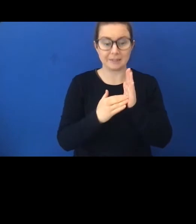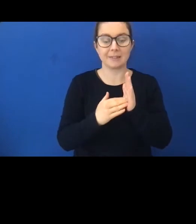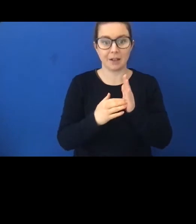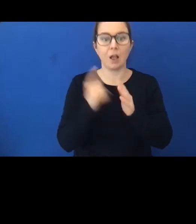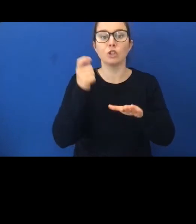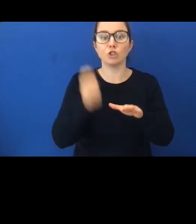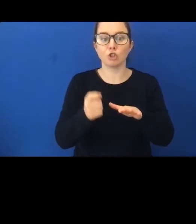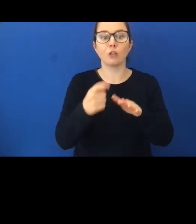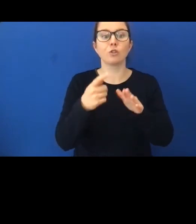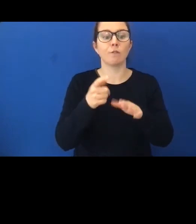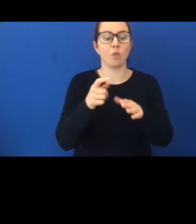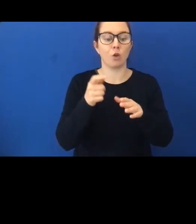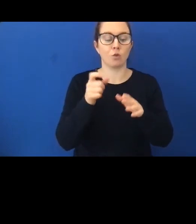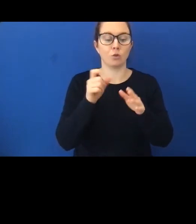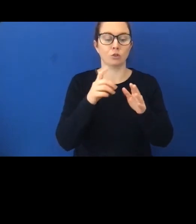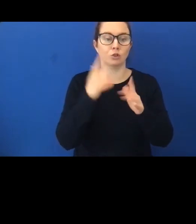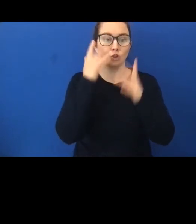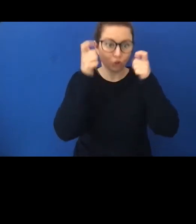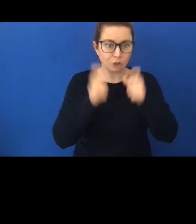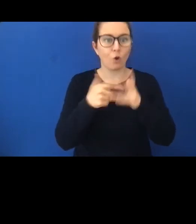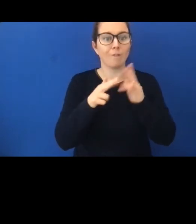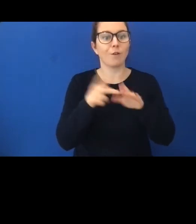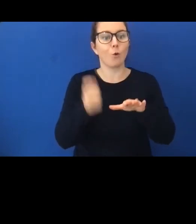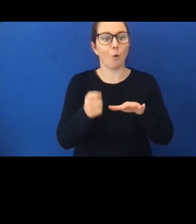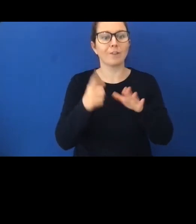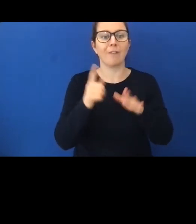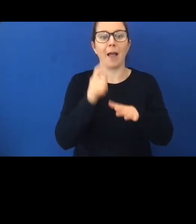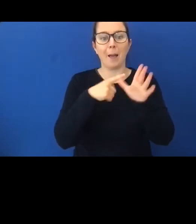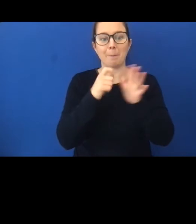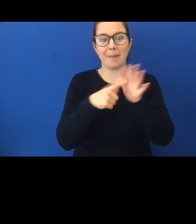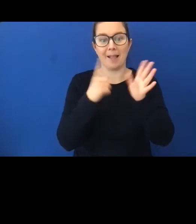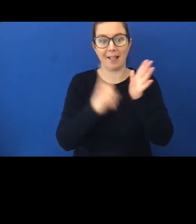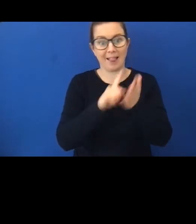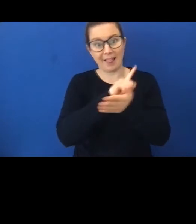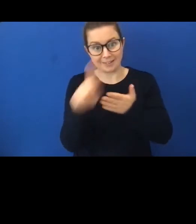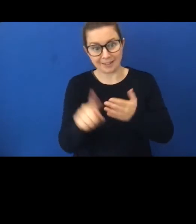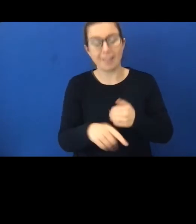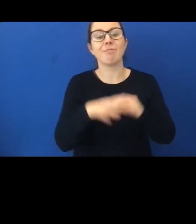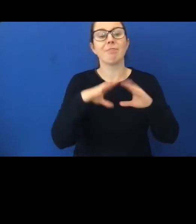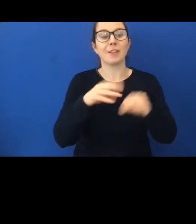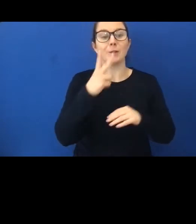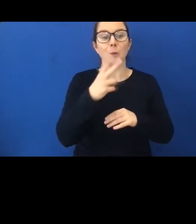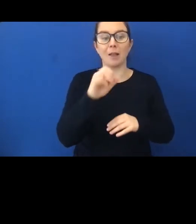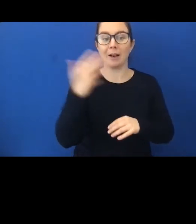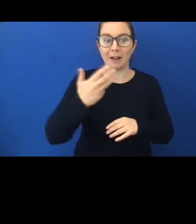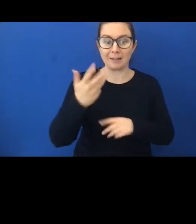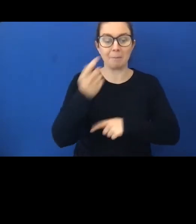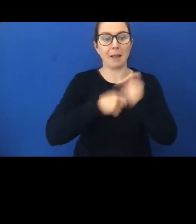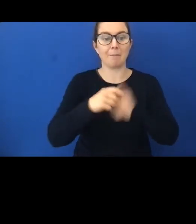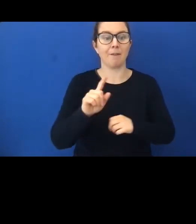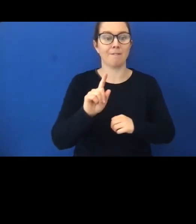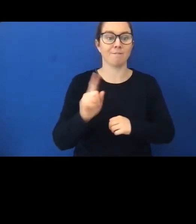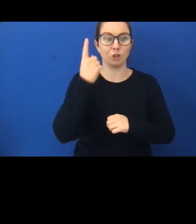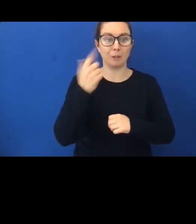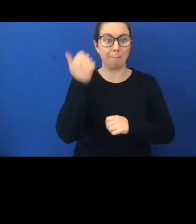of the Court of Appeal as well sometime later. Then in 2019, he became the first Maori